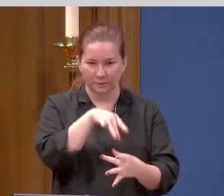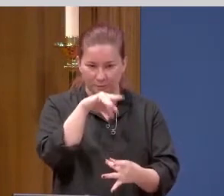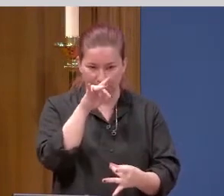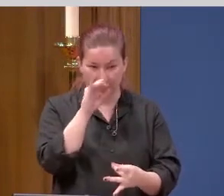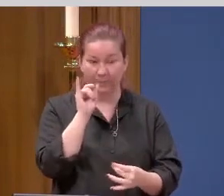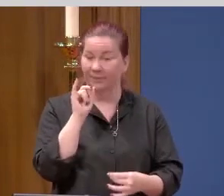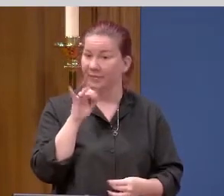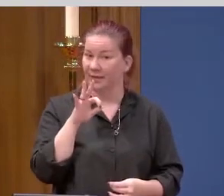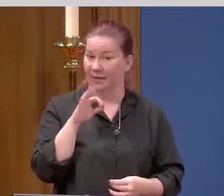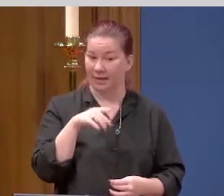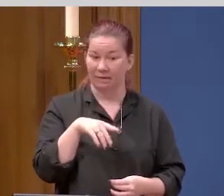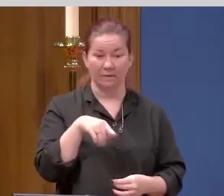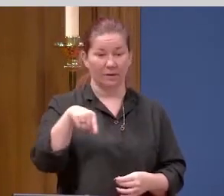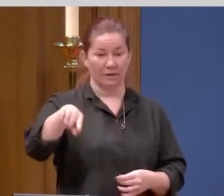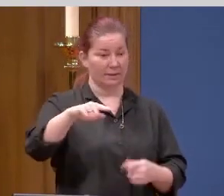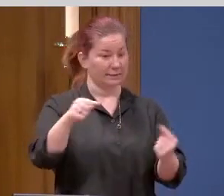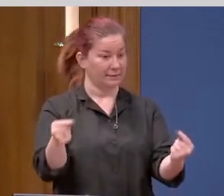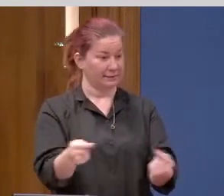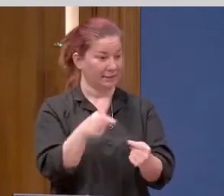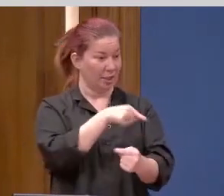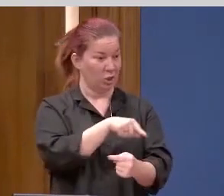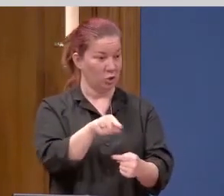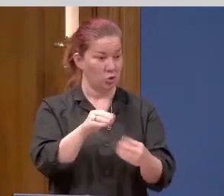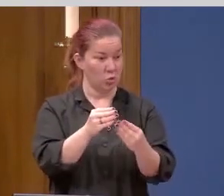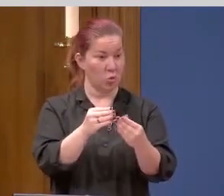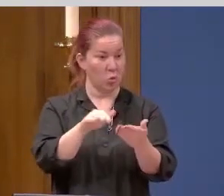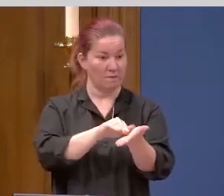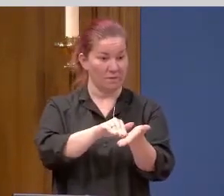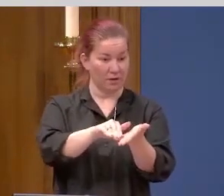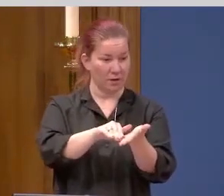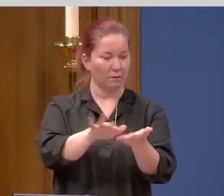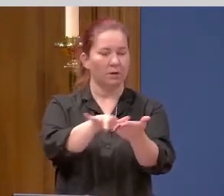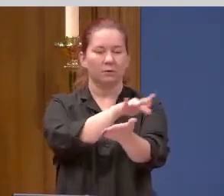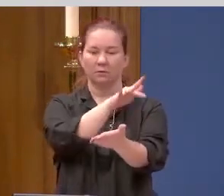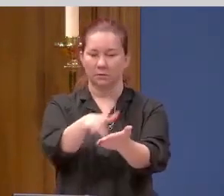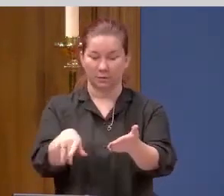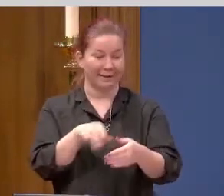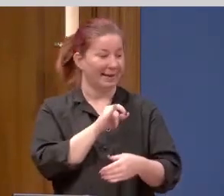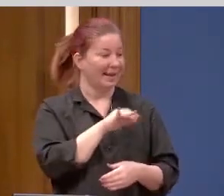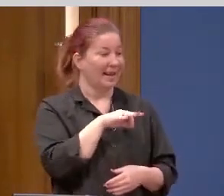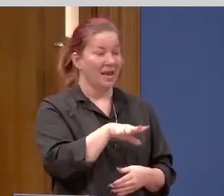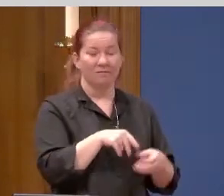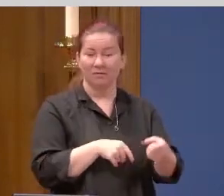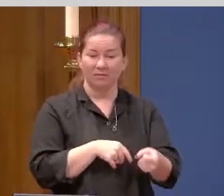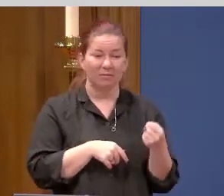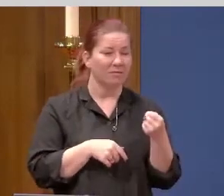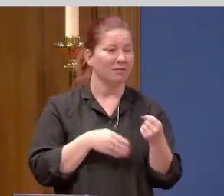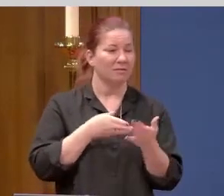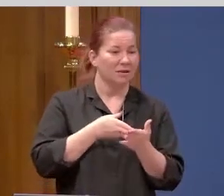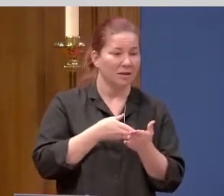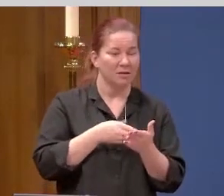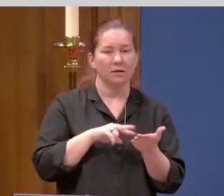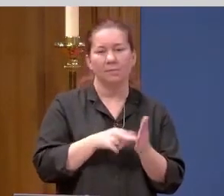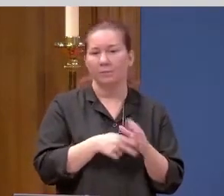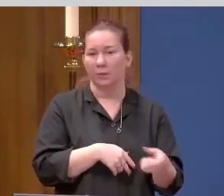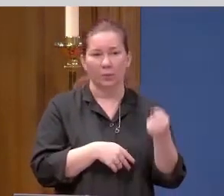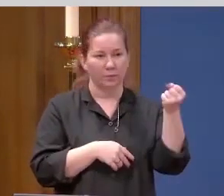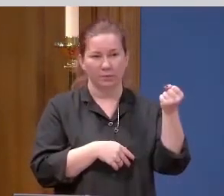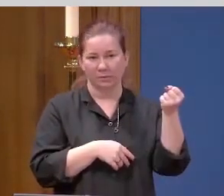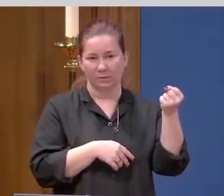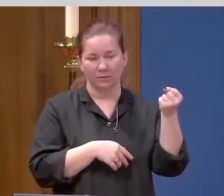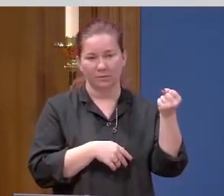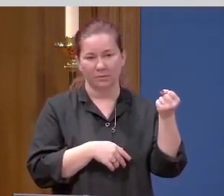If you forgive the sins of any, they are forgiven them. If you retain the sins of any, they are retained.